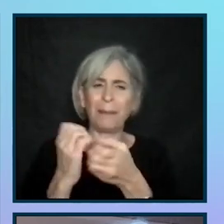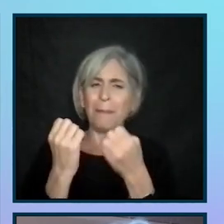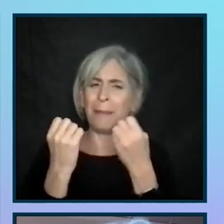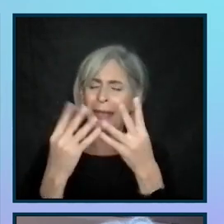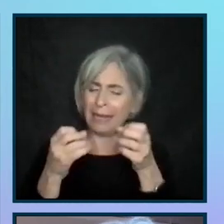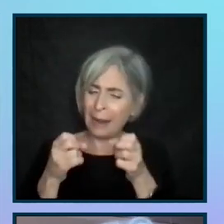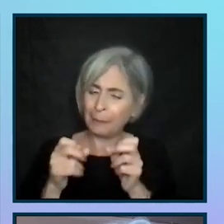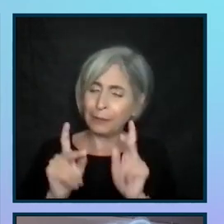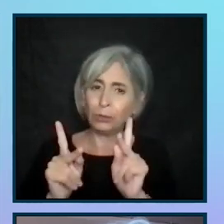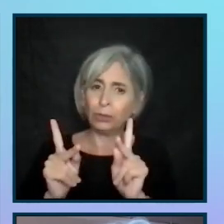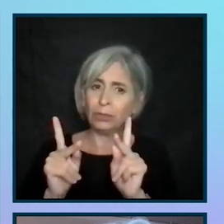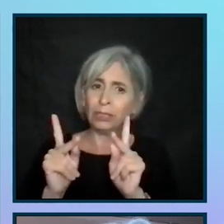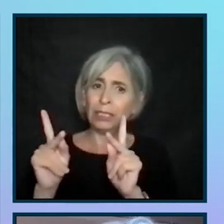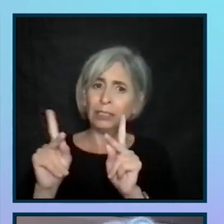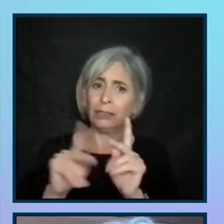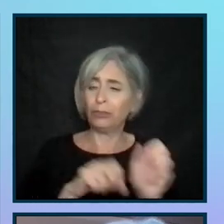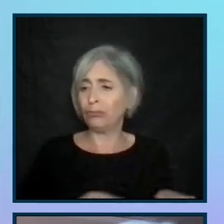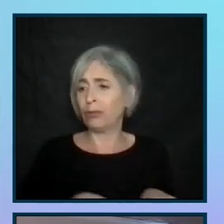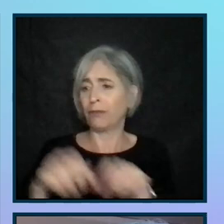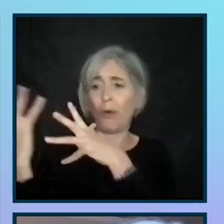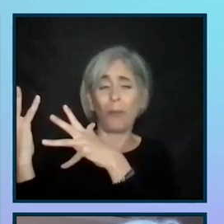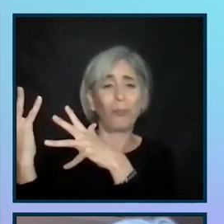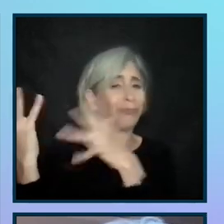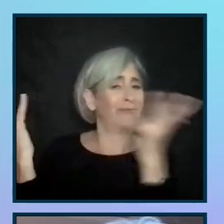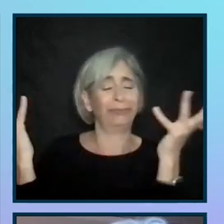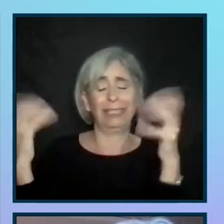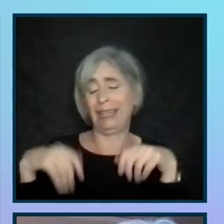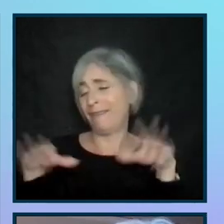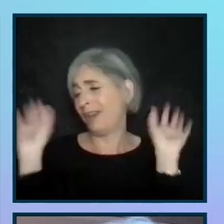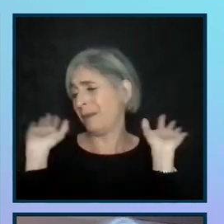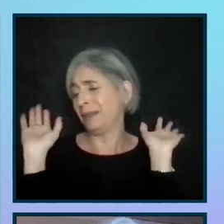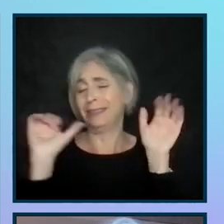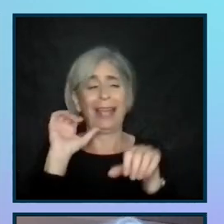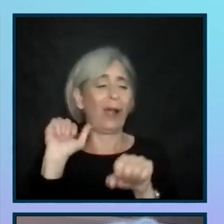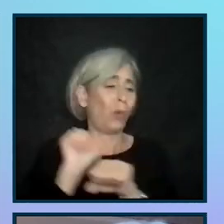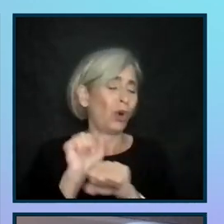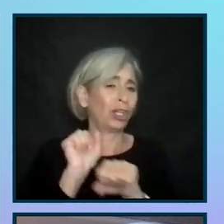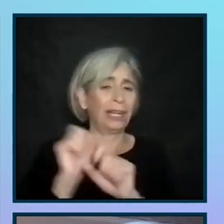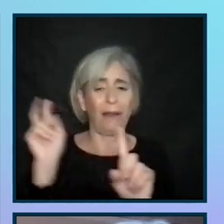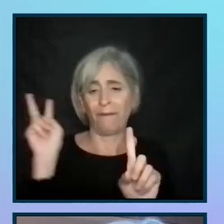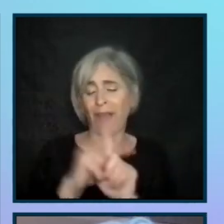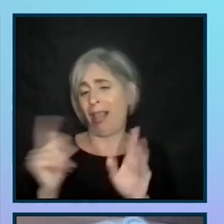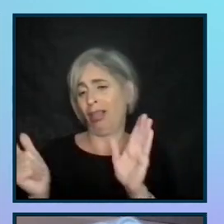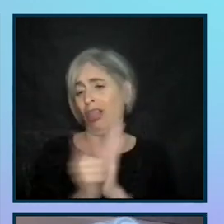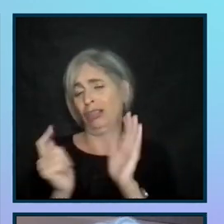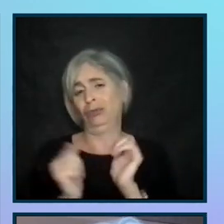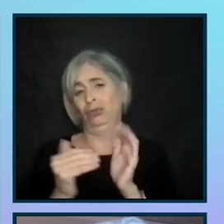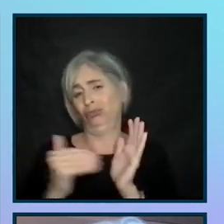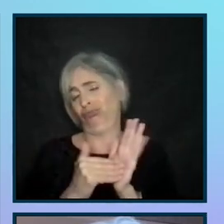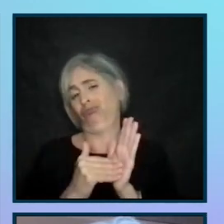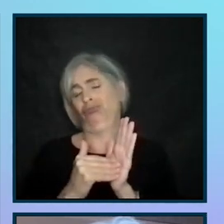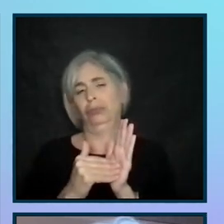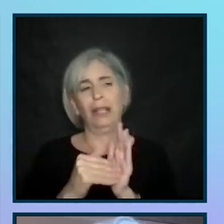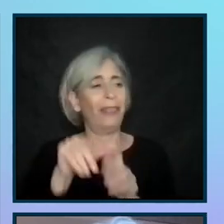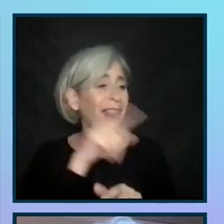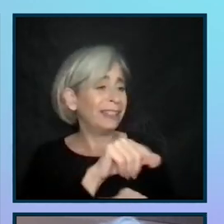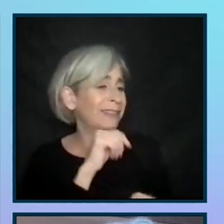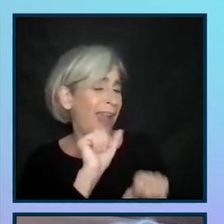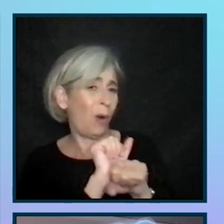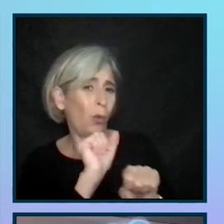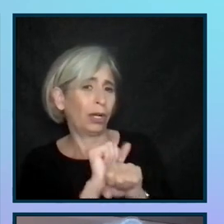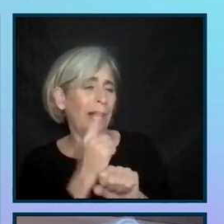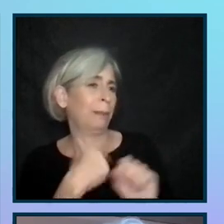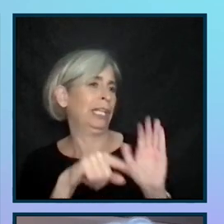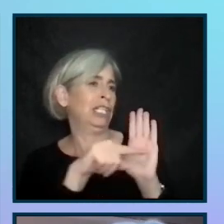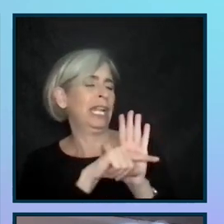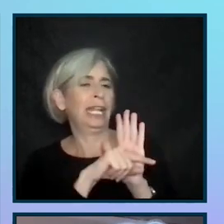opportunities to throw in the towel and say, this isn't working. I'm going to file a lawsuit. Or this isn't working. I'm going to do a